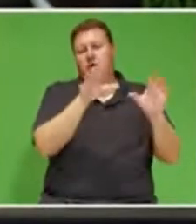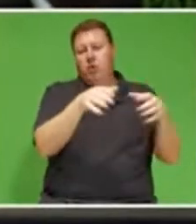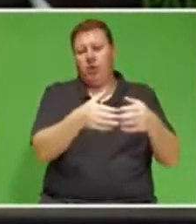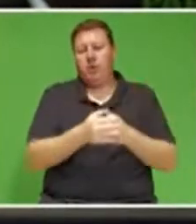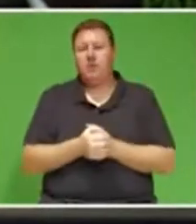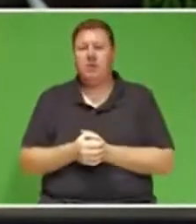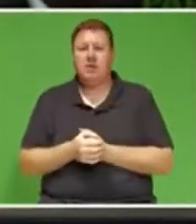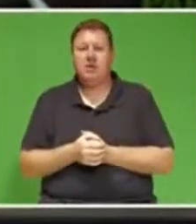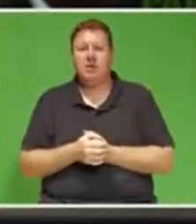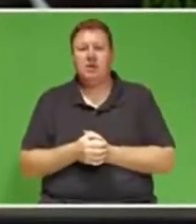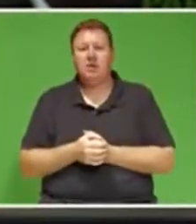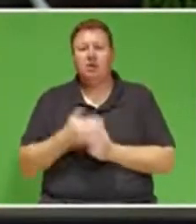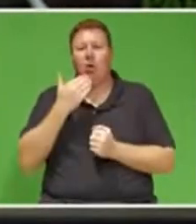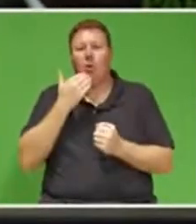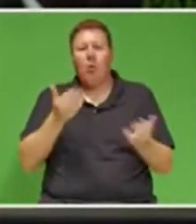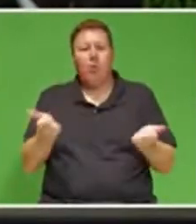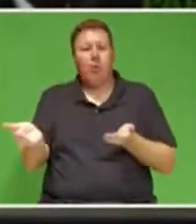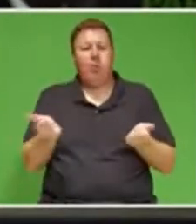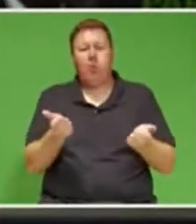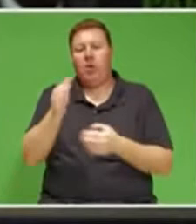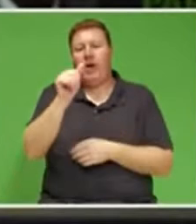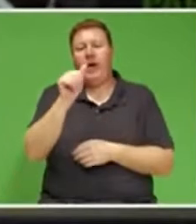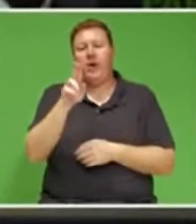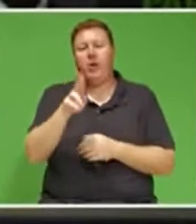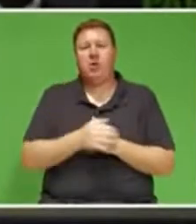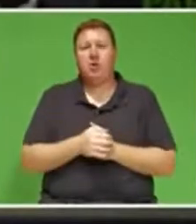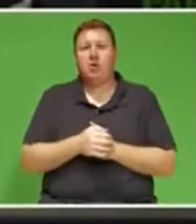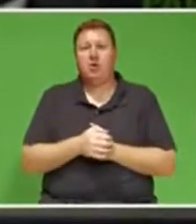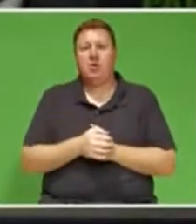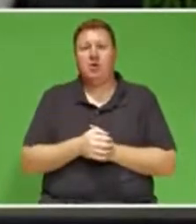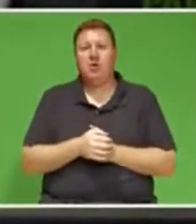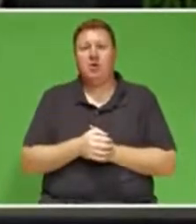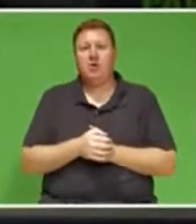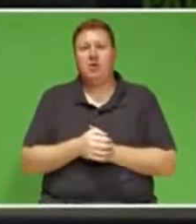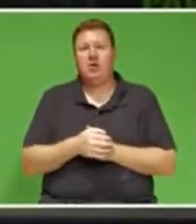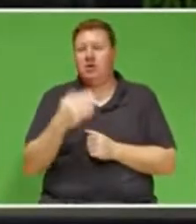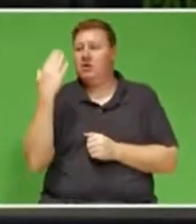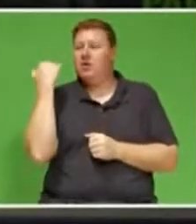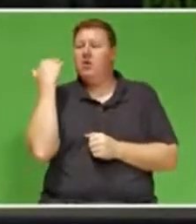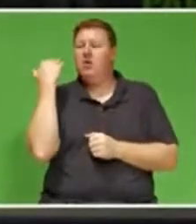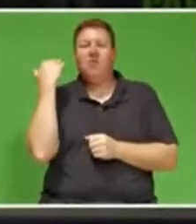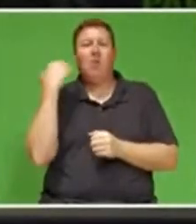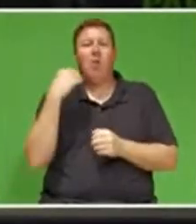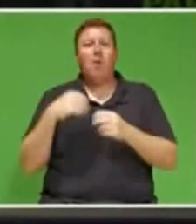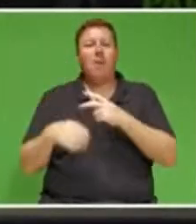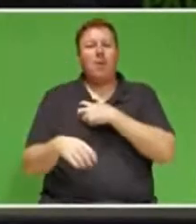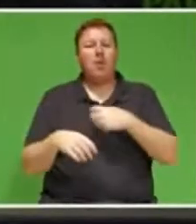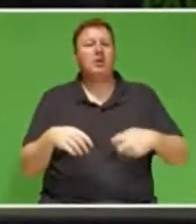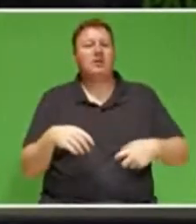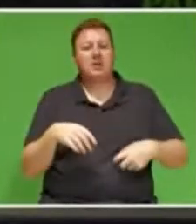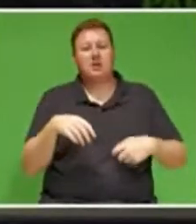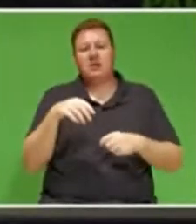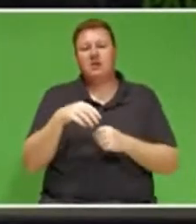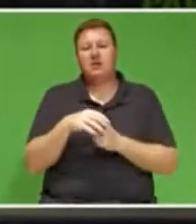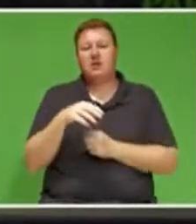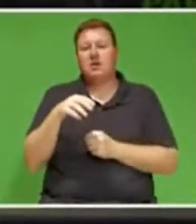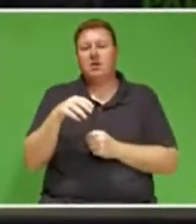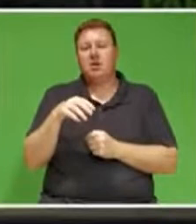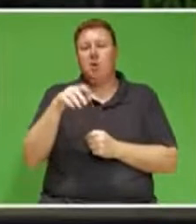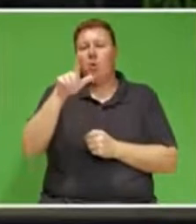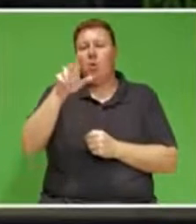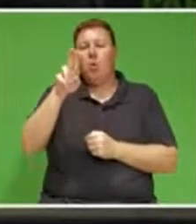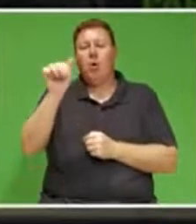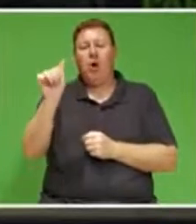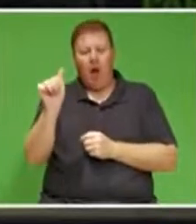the African Union, our former deputy president, Pumzile Mlambo Nuka, participated in these talks